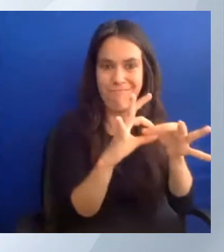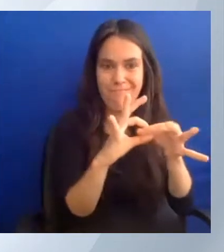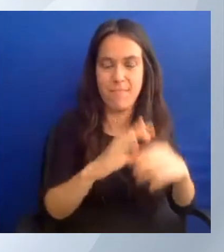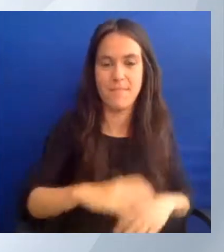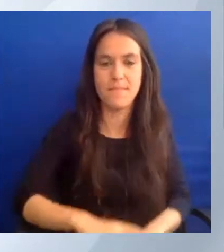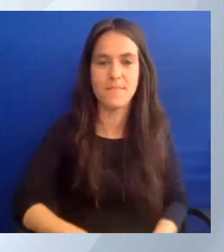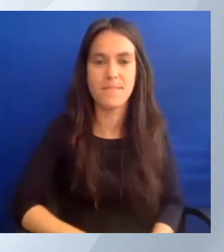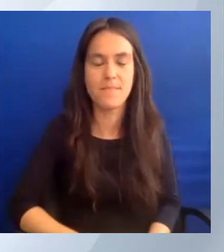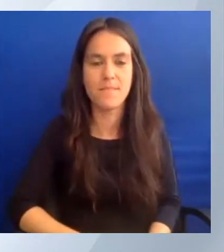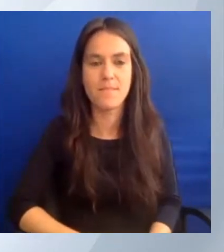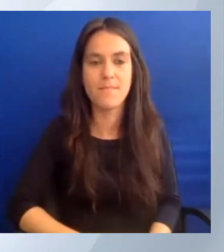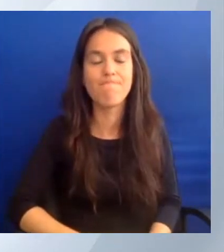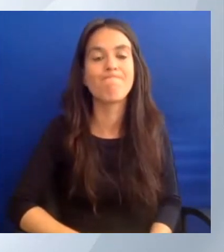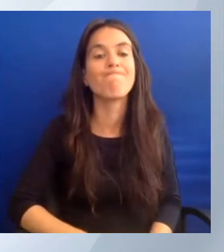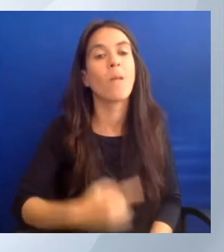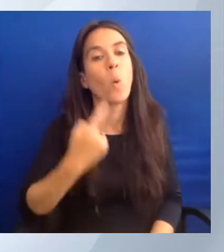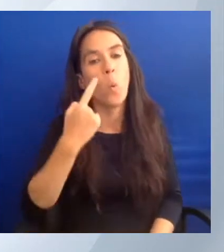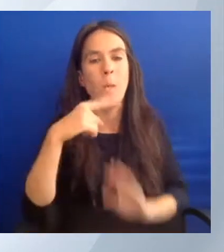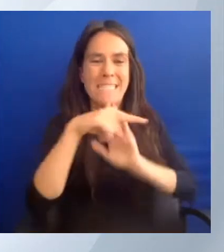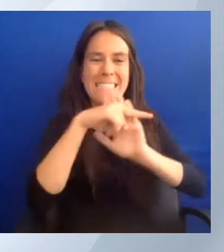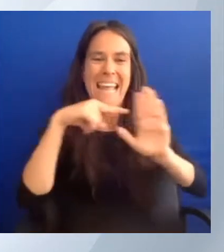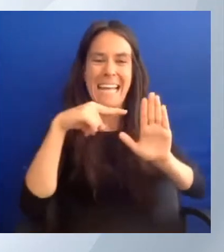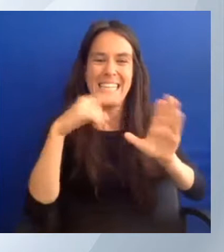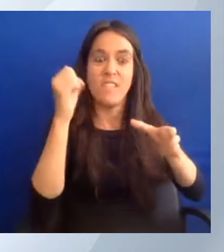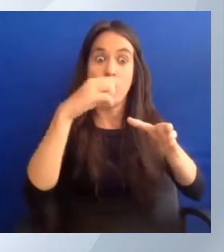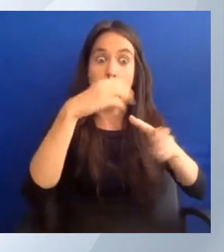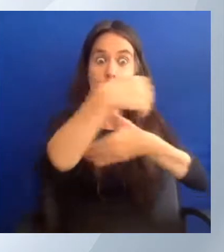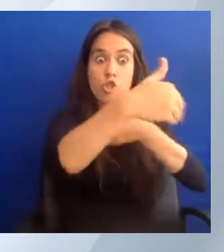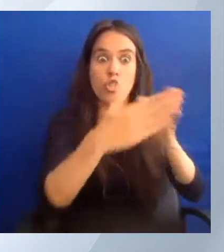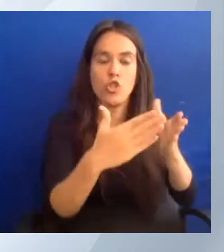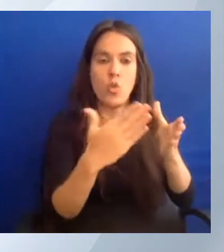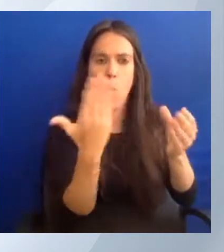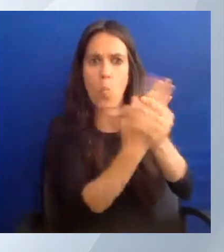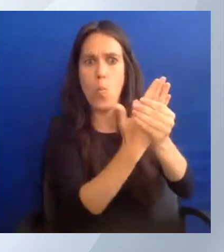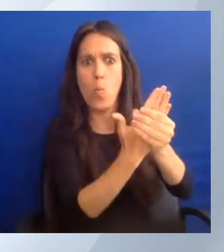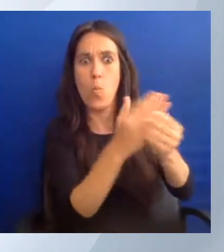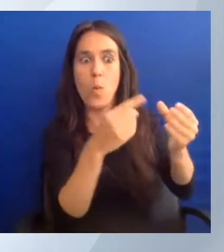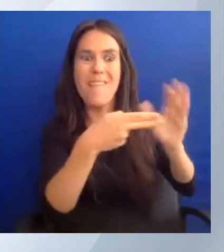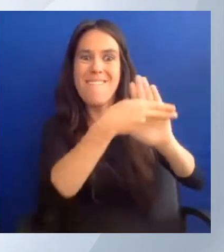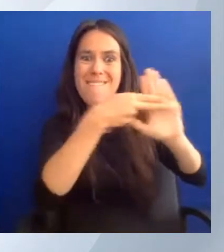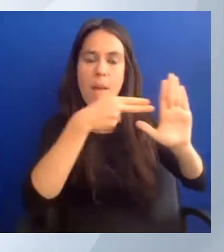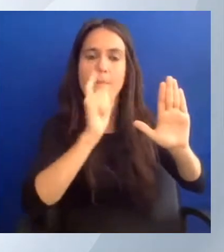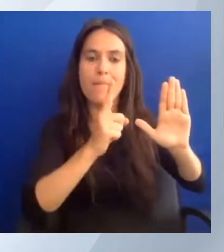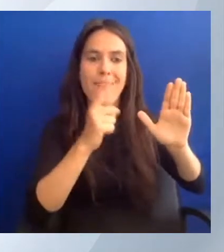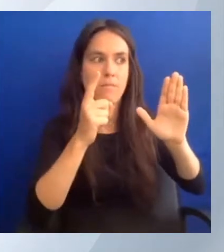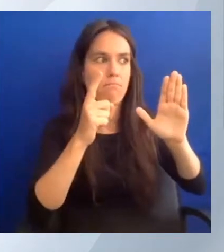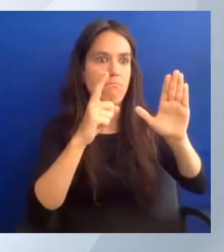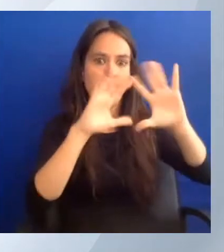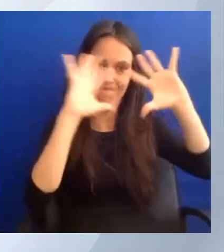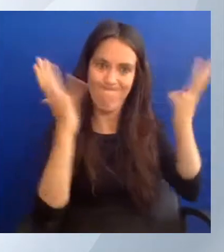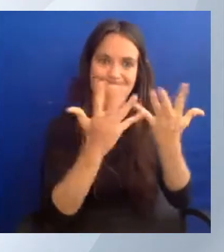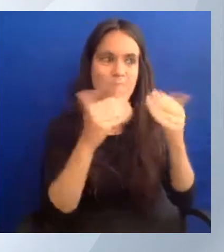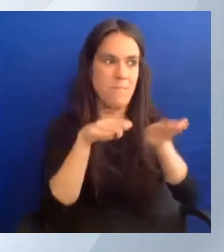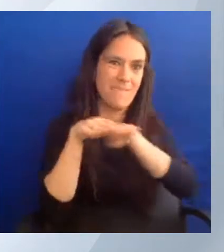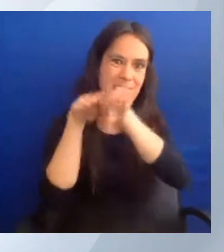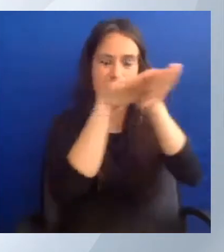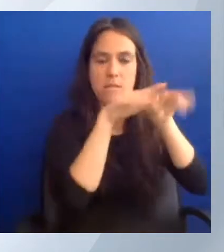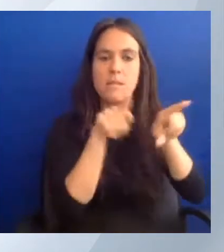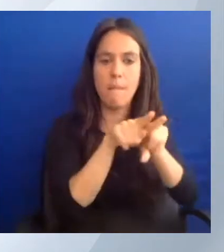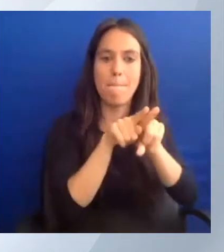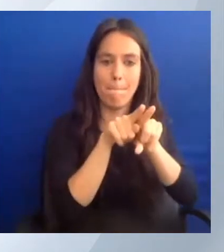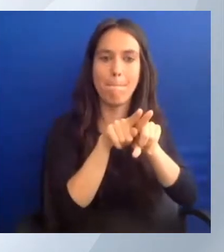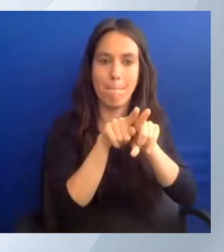a storage account. And that is that the name needs to be globally unique. And it can only have